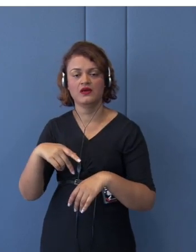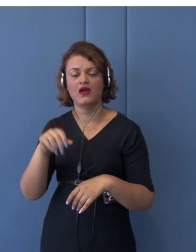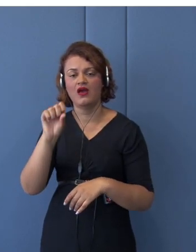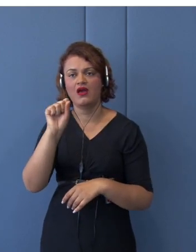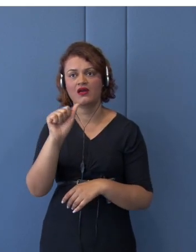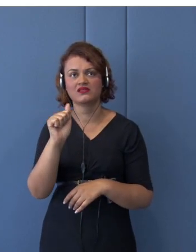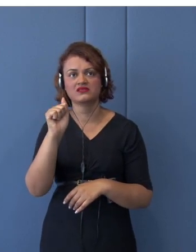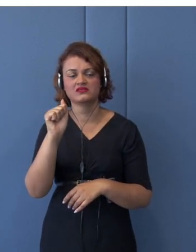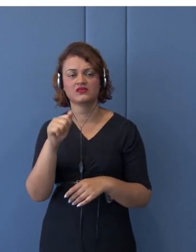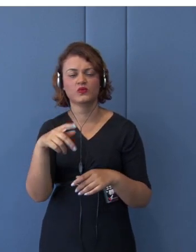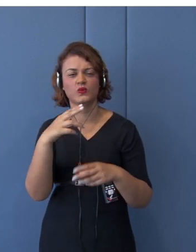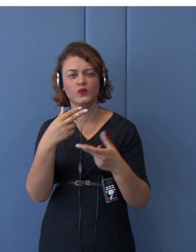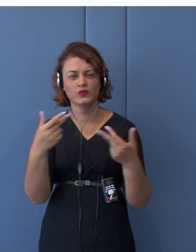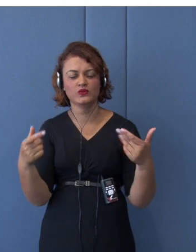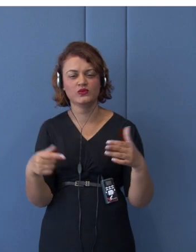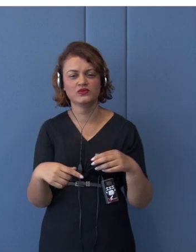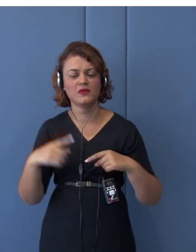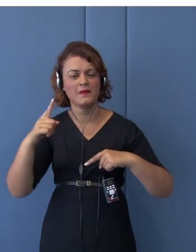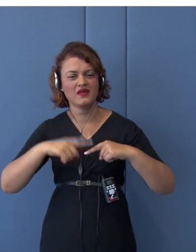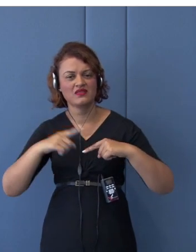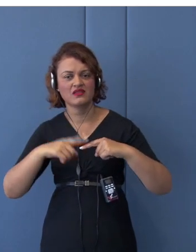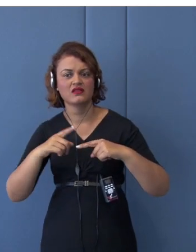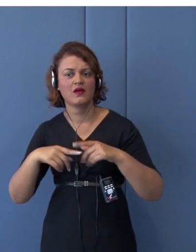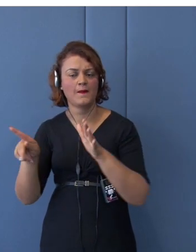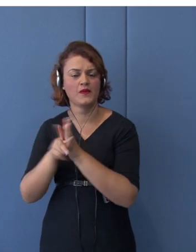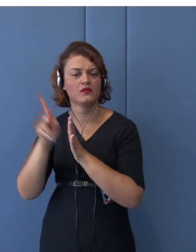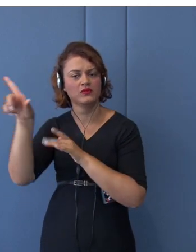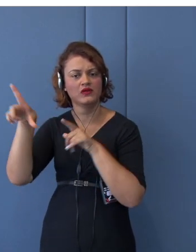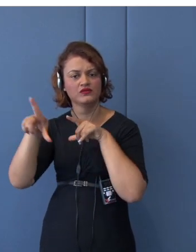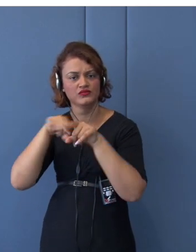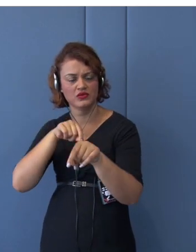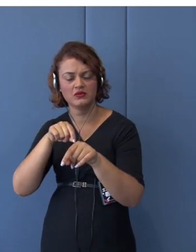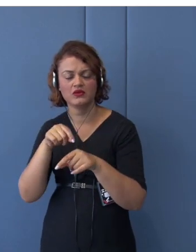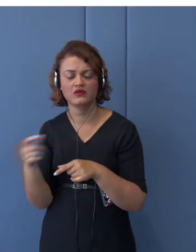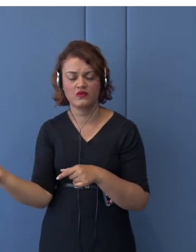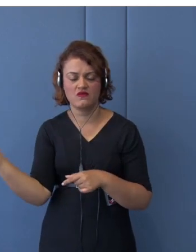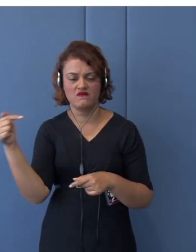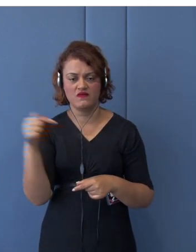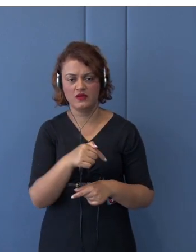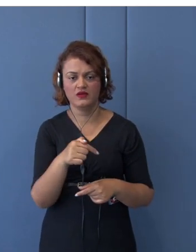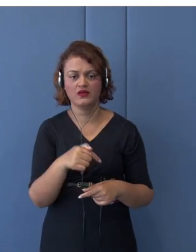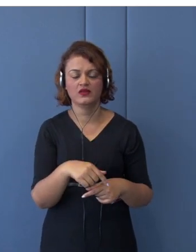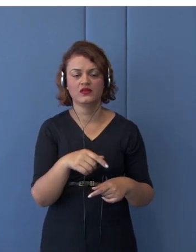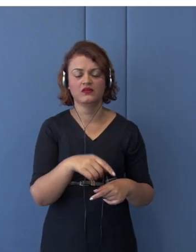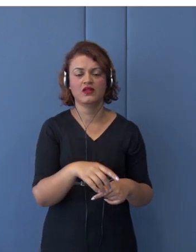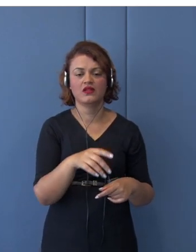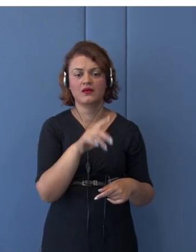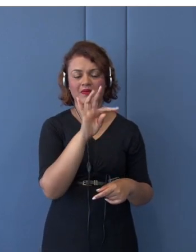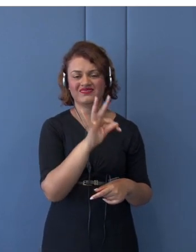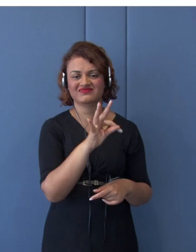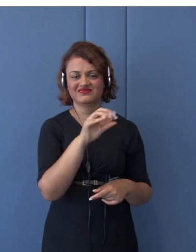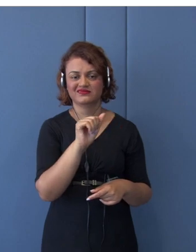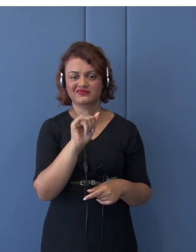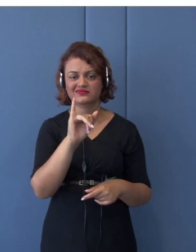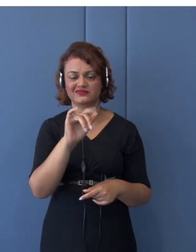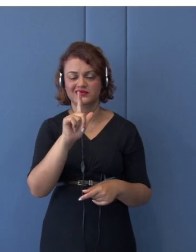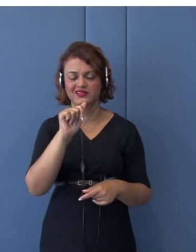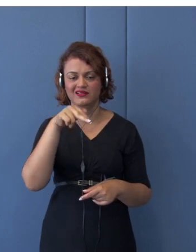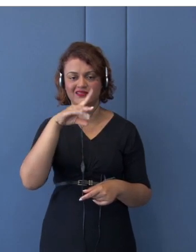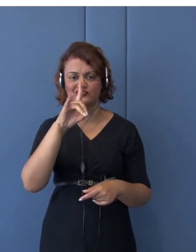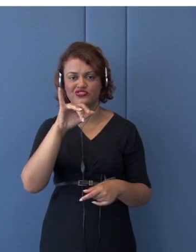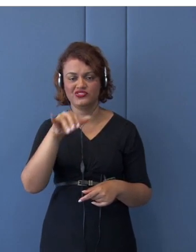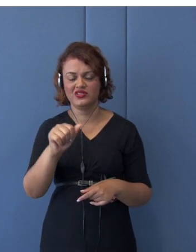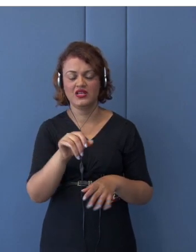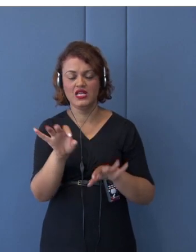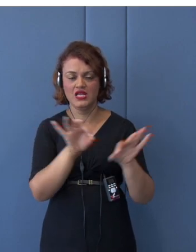say, into Thailand, they assemble the car and export them to Australia, New